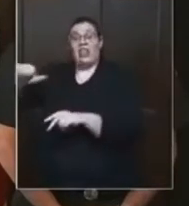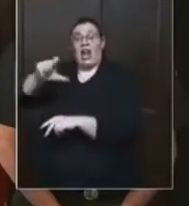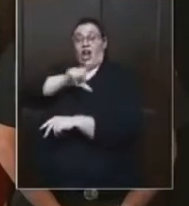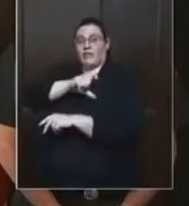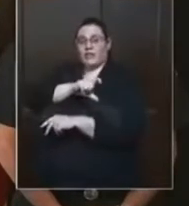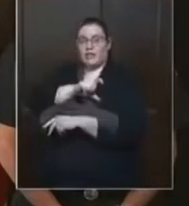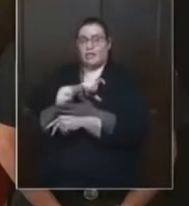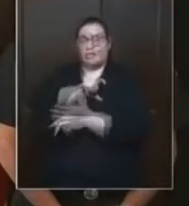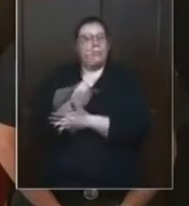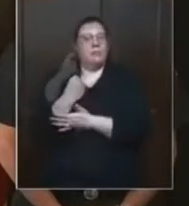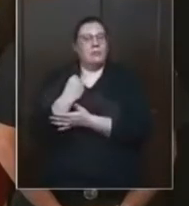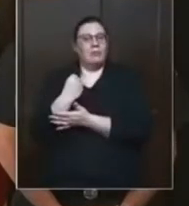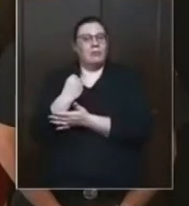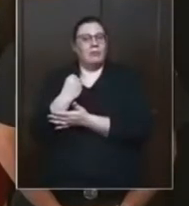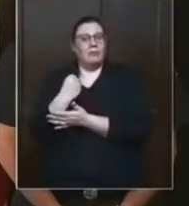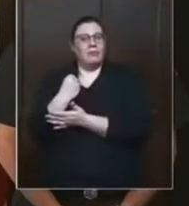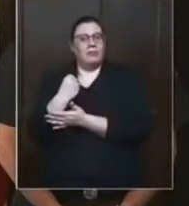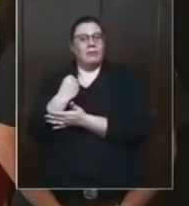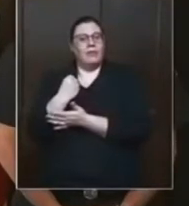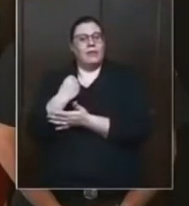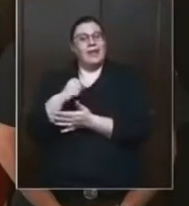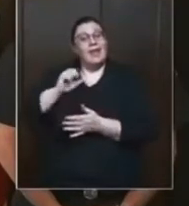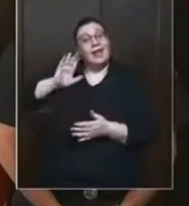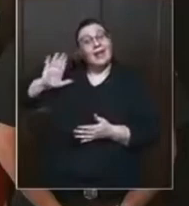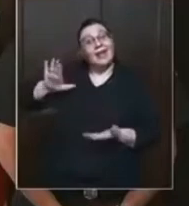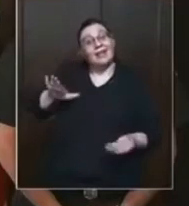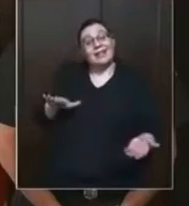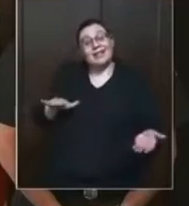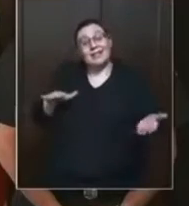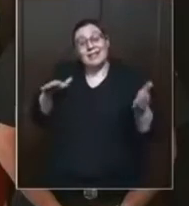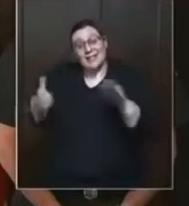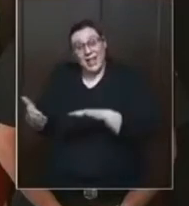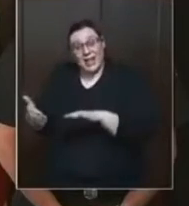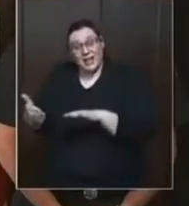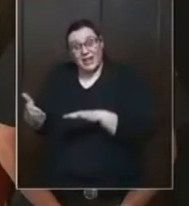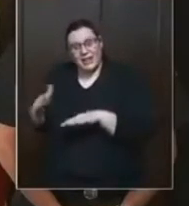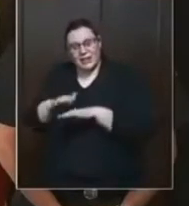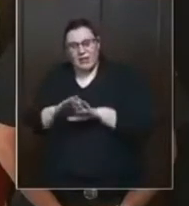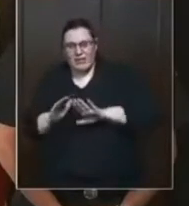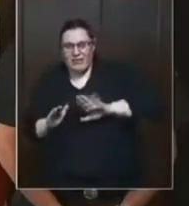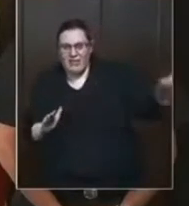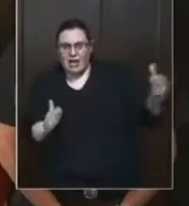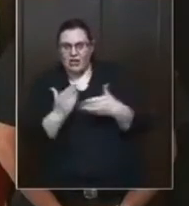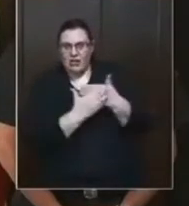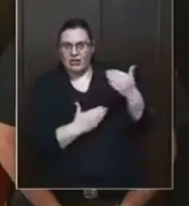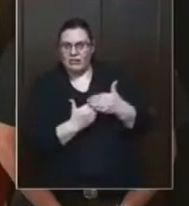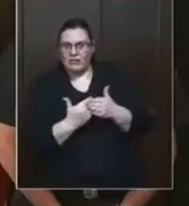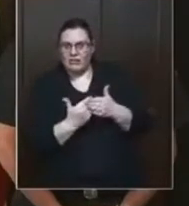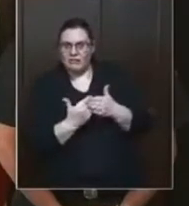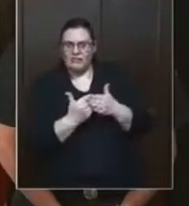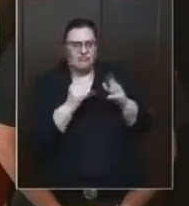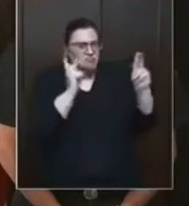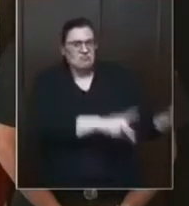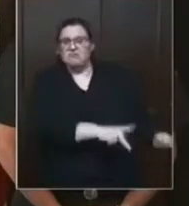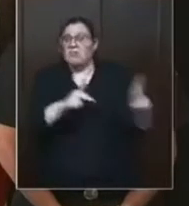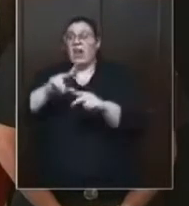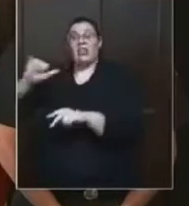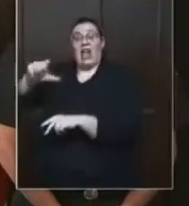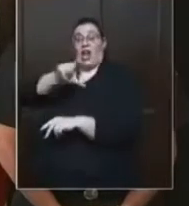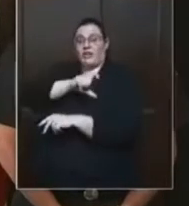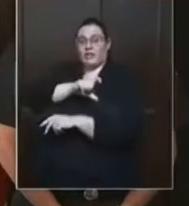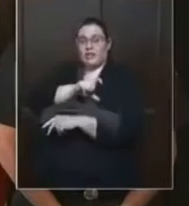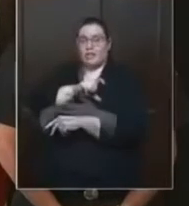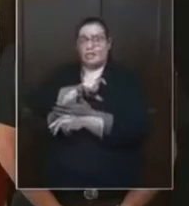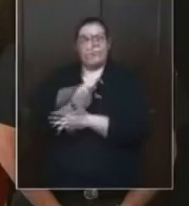book of Revelations 18 and verse, let's start in verse 5. It says, For her sins have reached